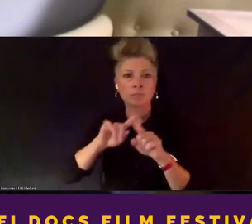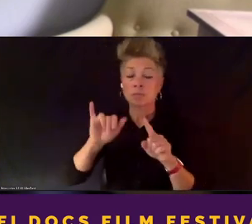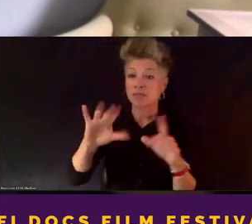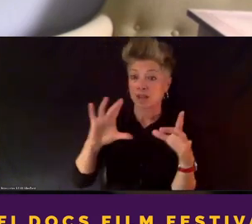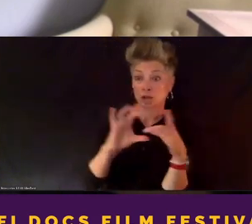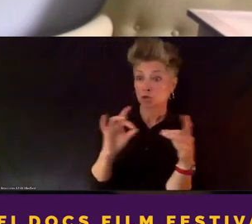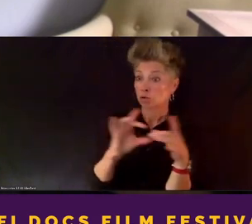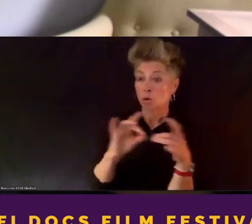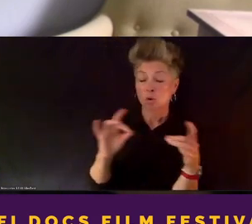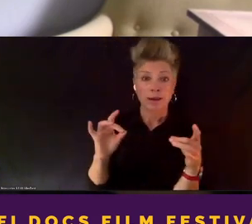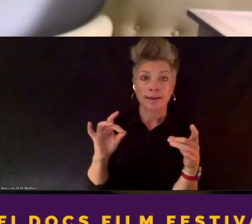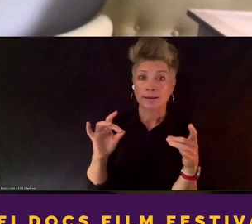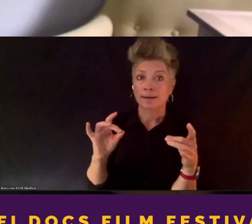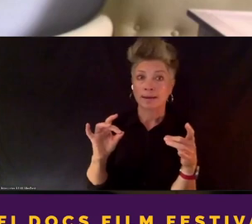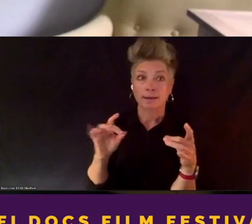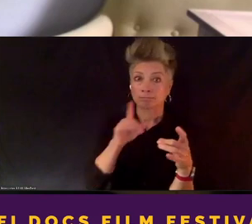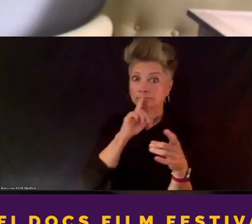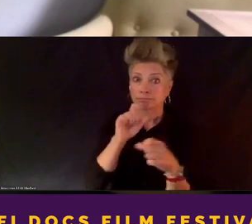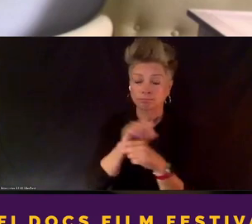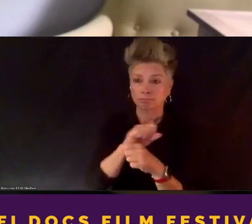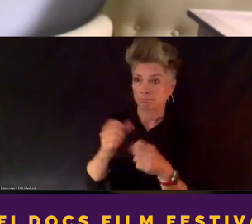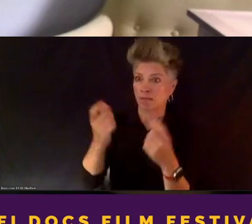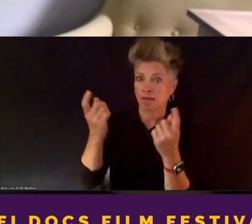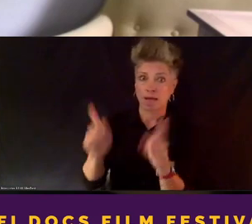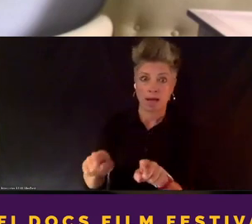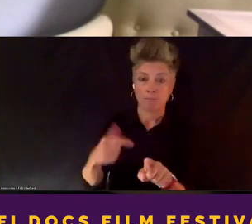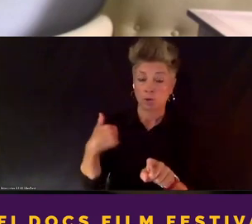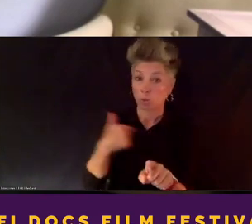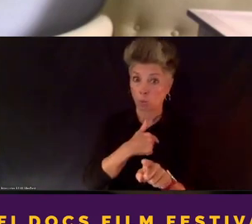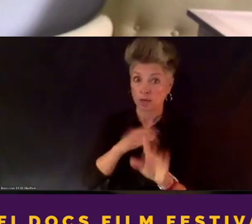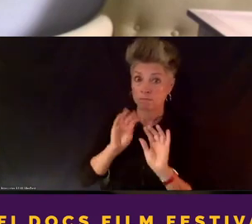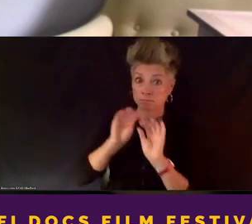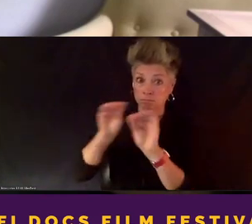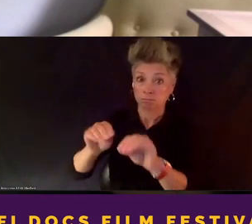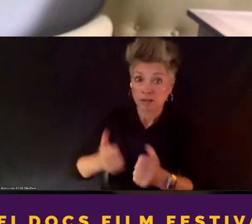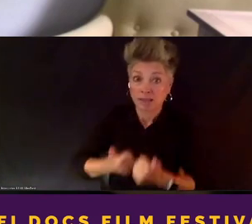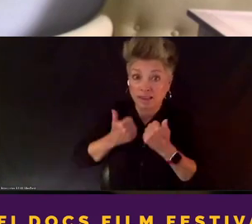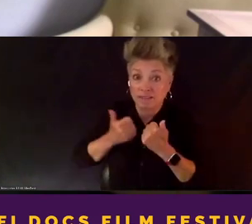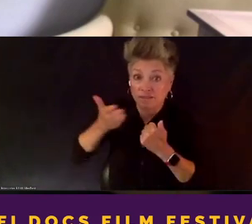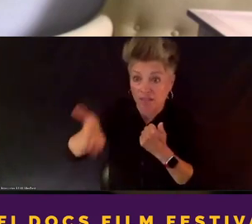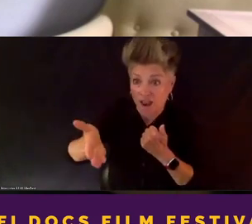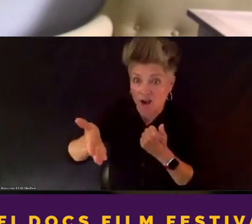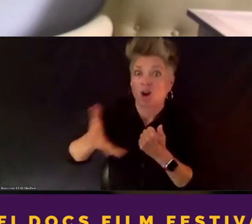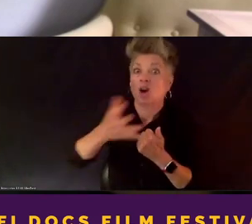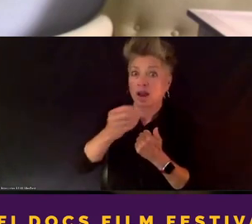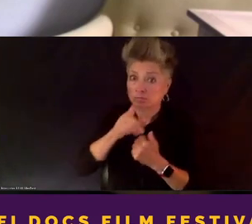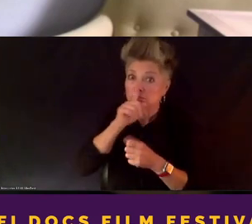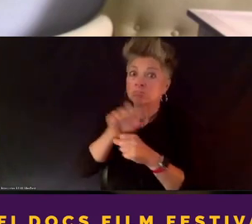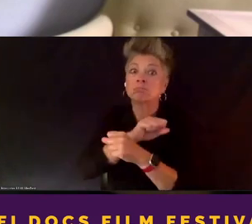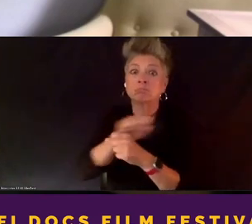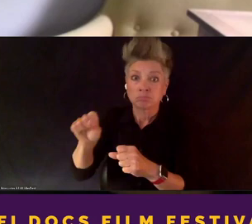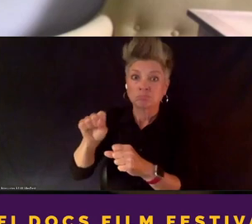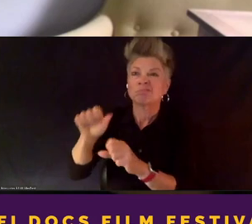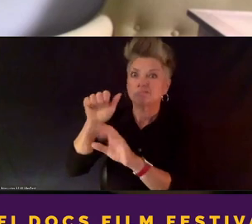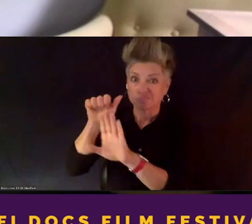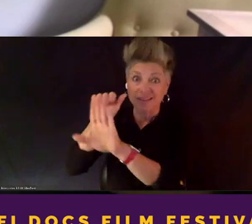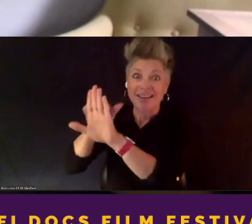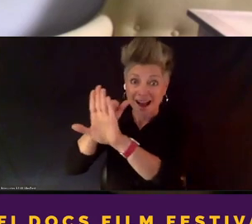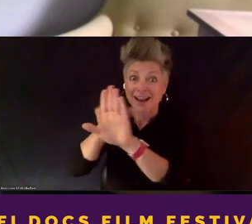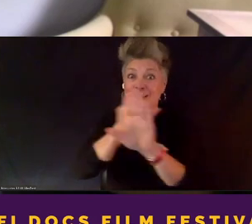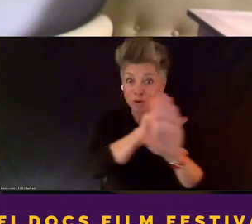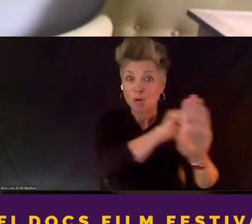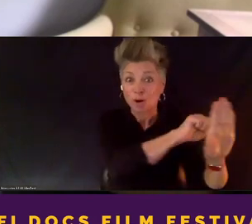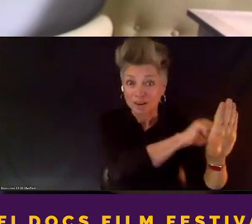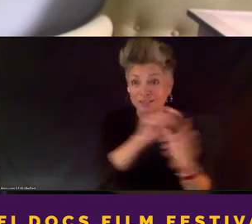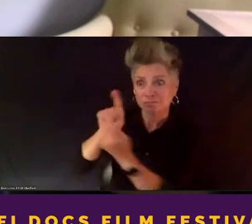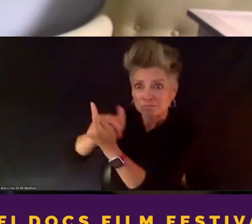it came to fruition. I mean, we lived there and we were in the field and we were knocking on doors and we were just finding, you